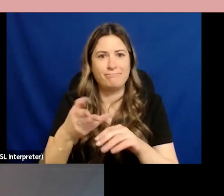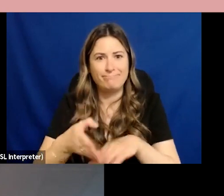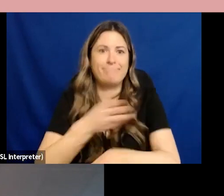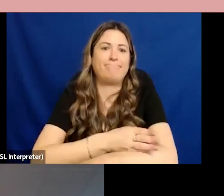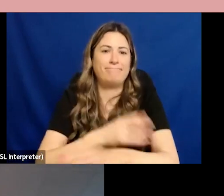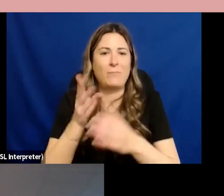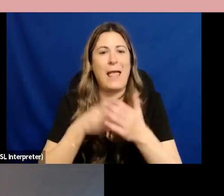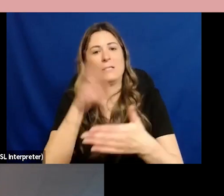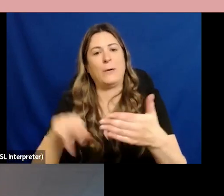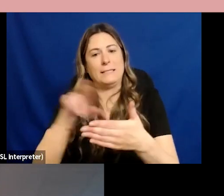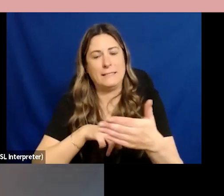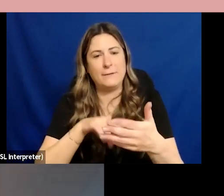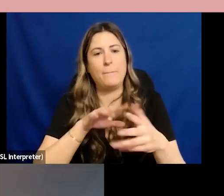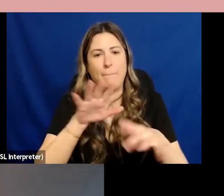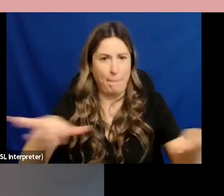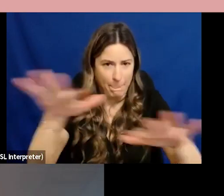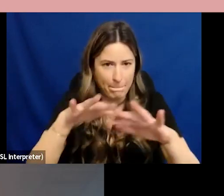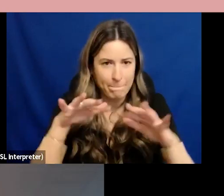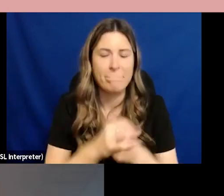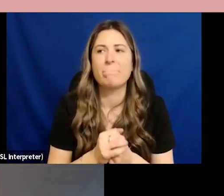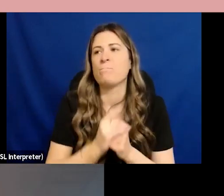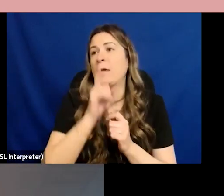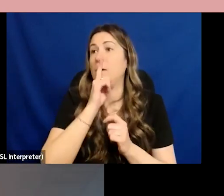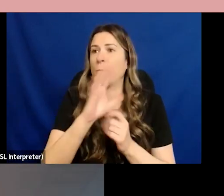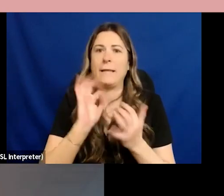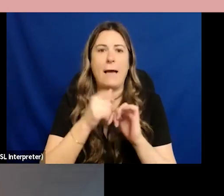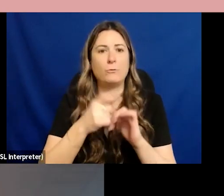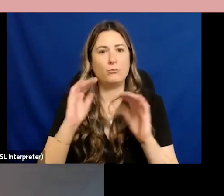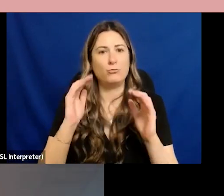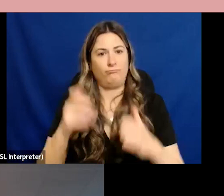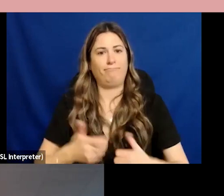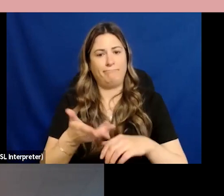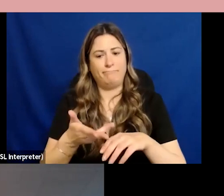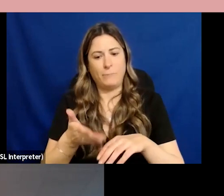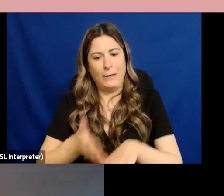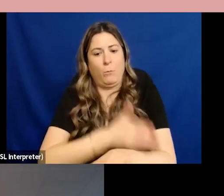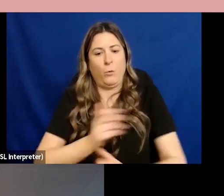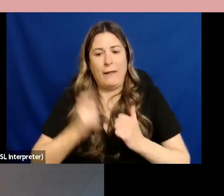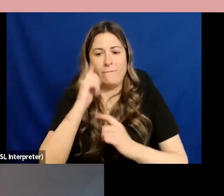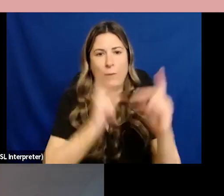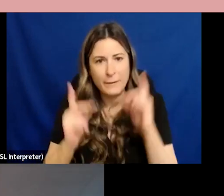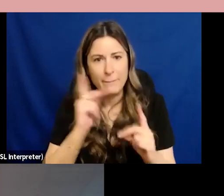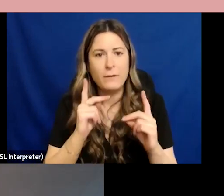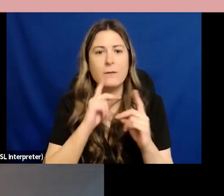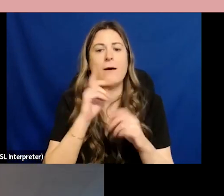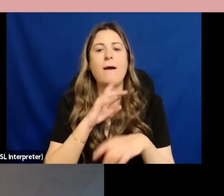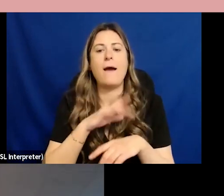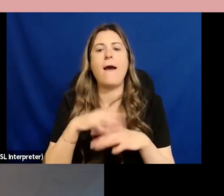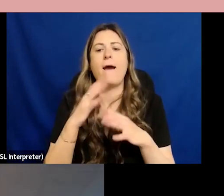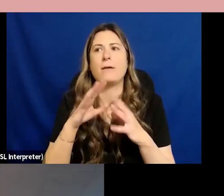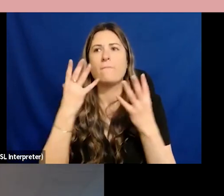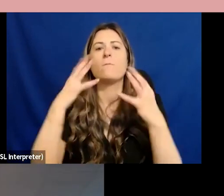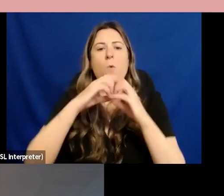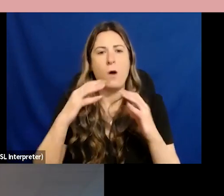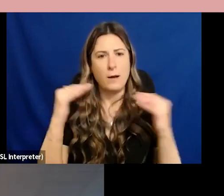help make people help make life more fair for people and improve justice and equity across the province so i have to say i was sworn in um